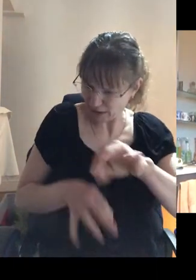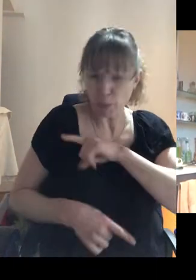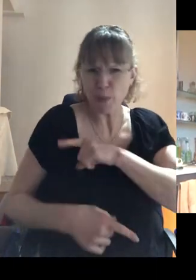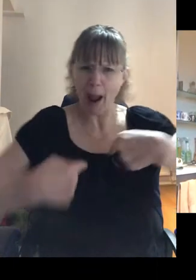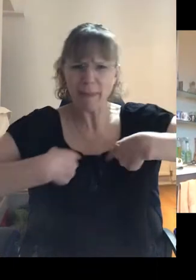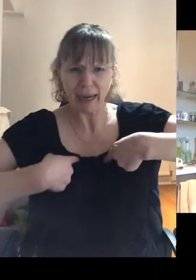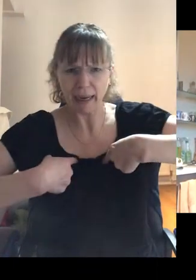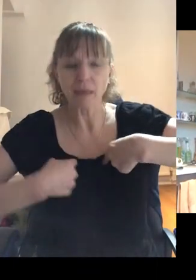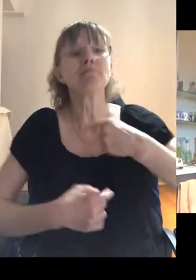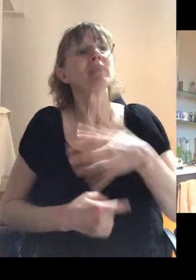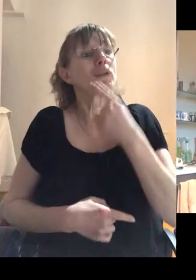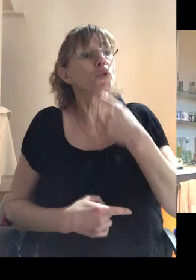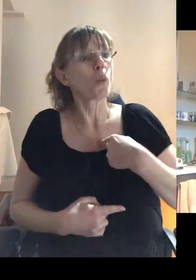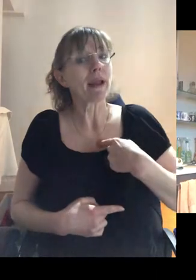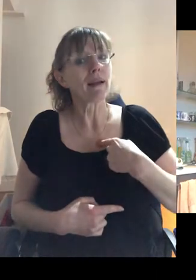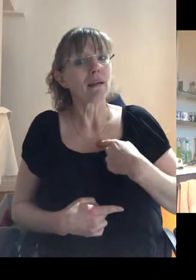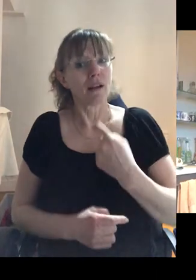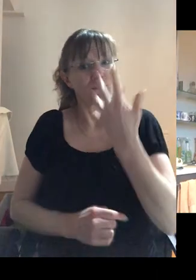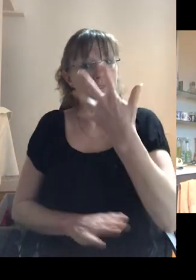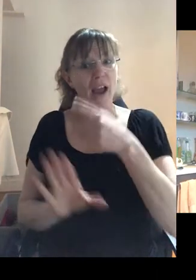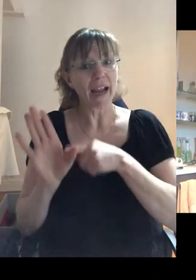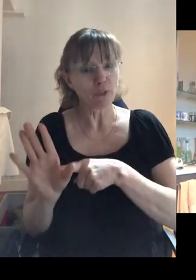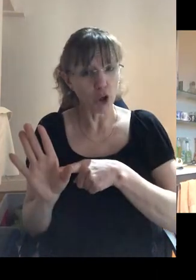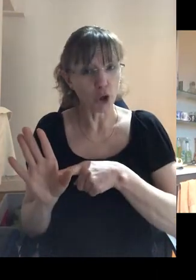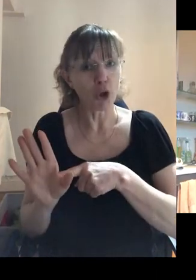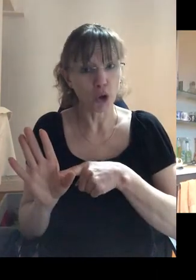Um, and they told me it was a five year, um,